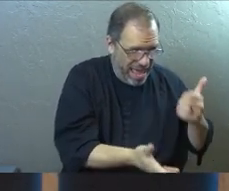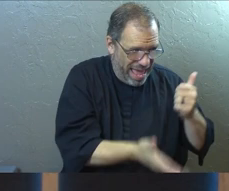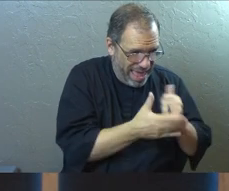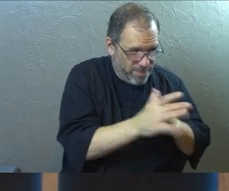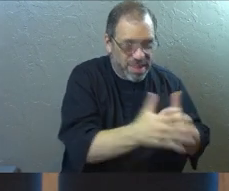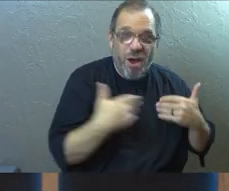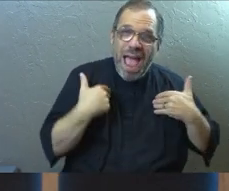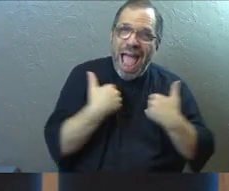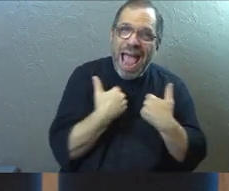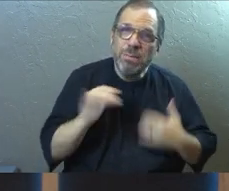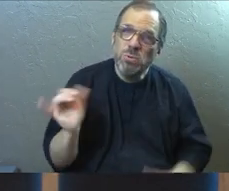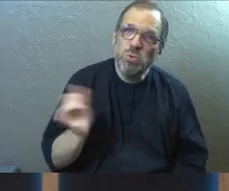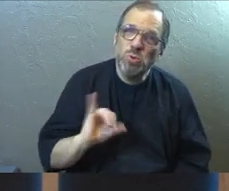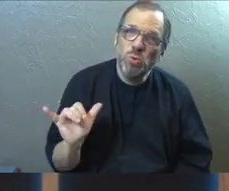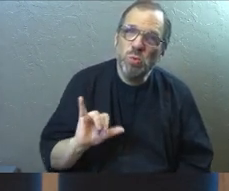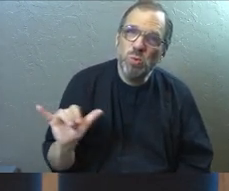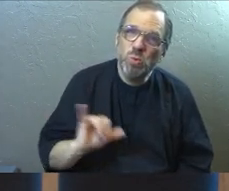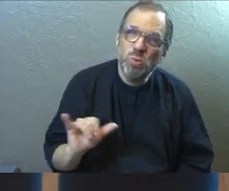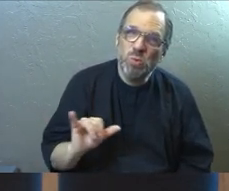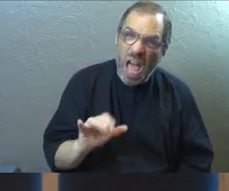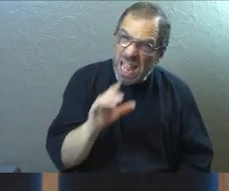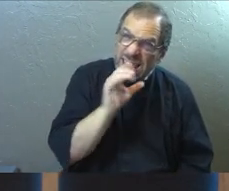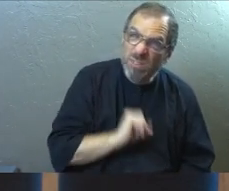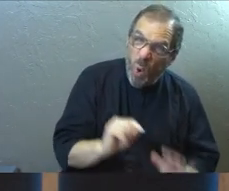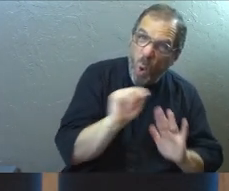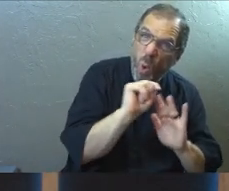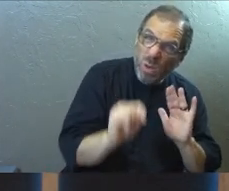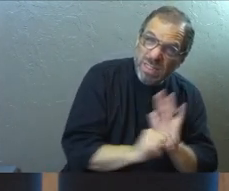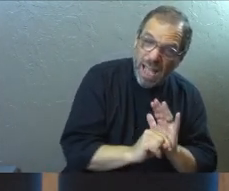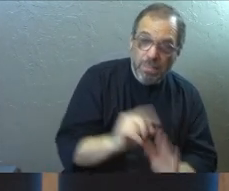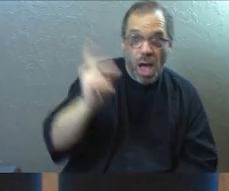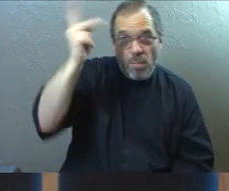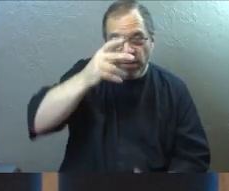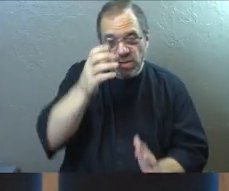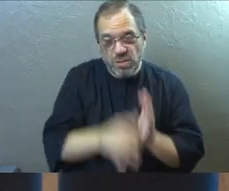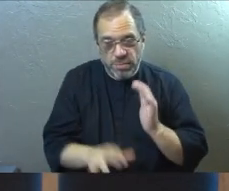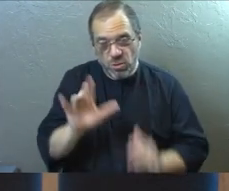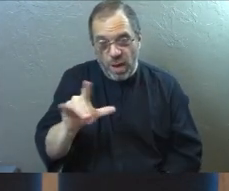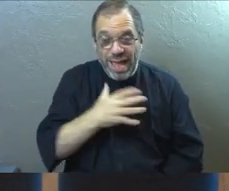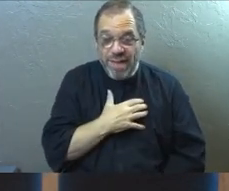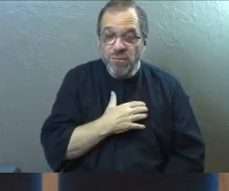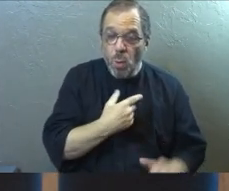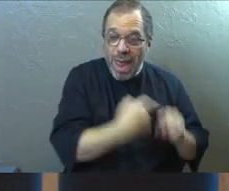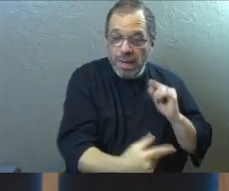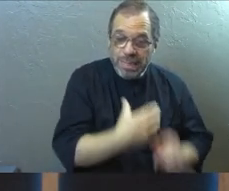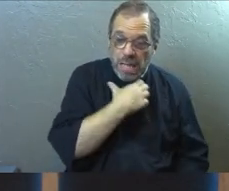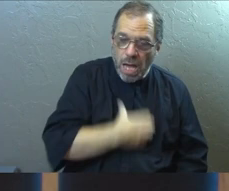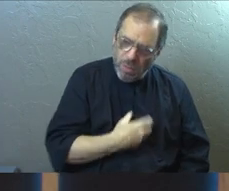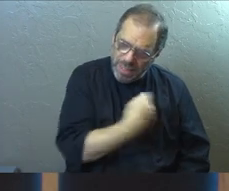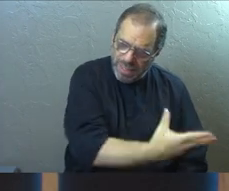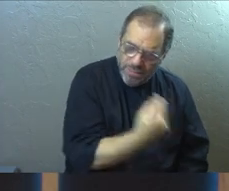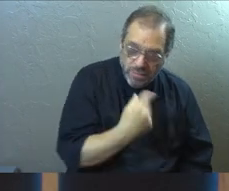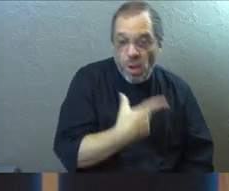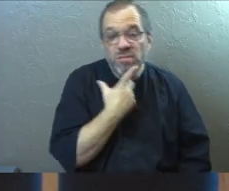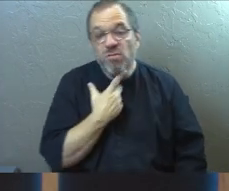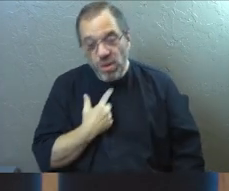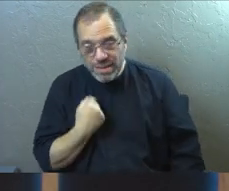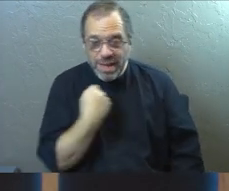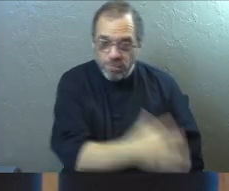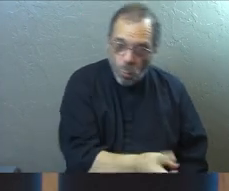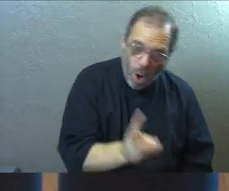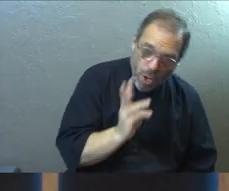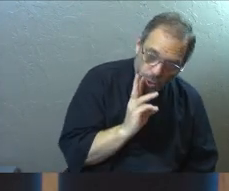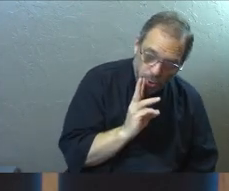help their animals too. That's in the Old Testament. So Proverbs 25, if your enemies are hungry, give them food to eat. If they are thirsty,